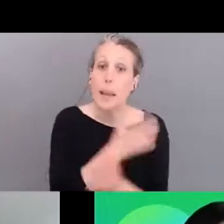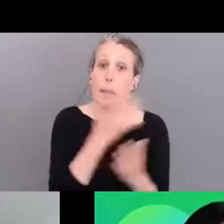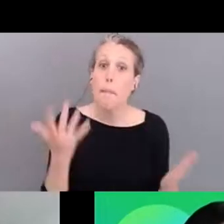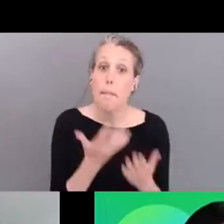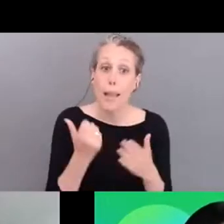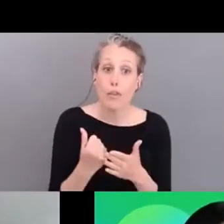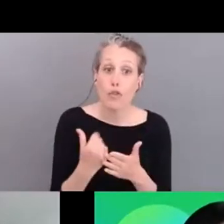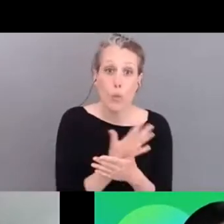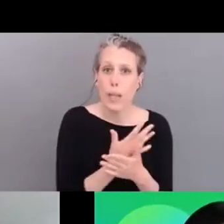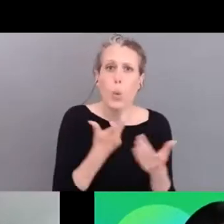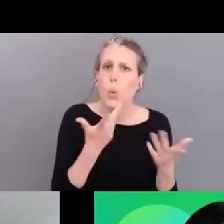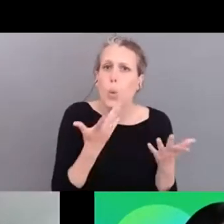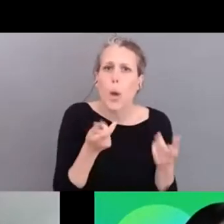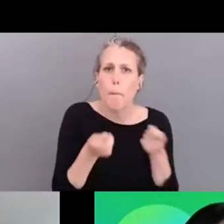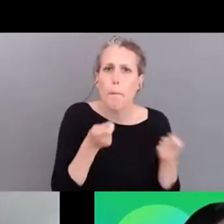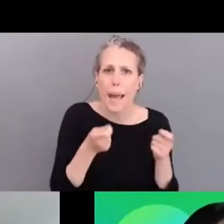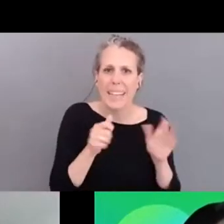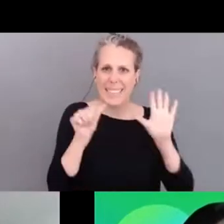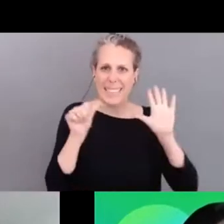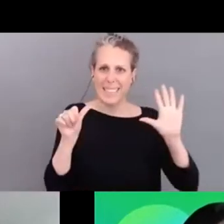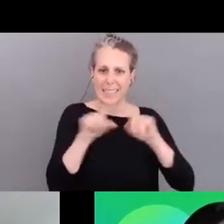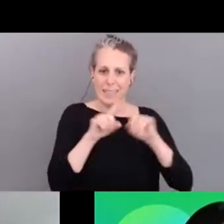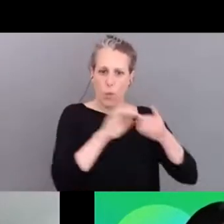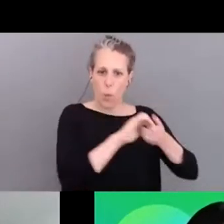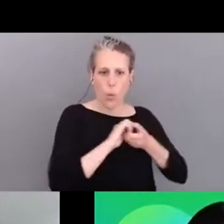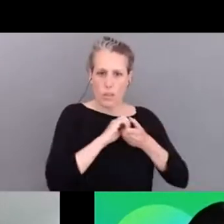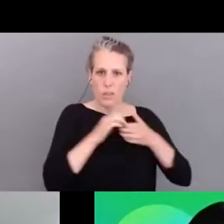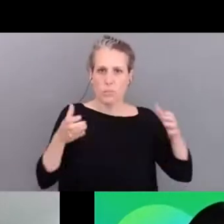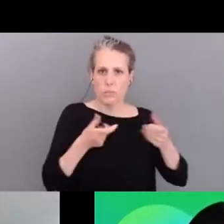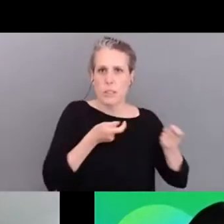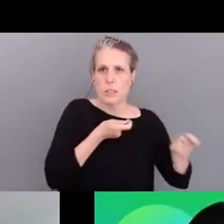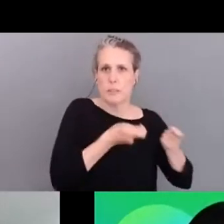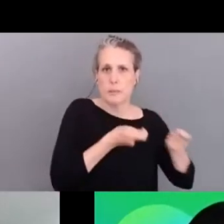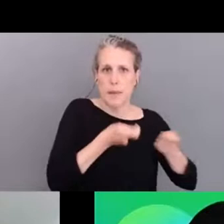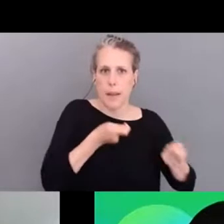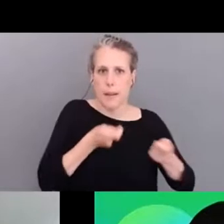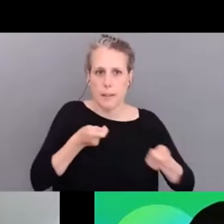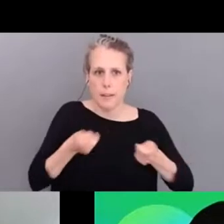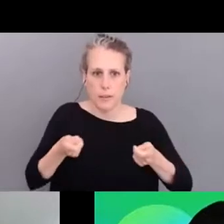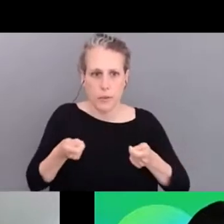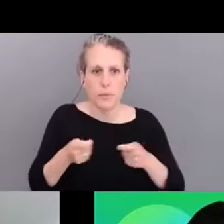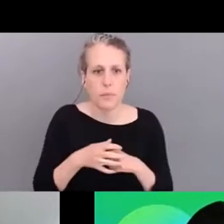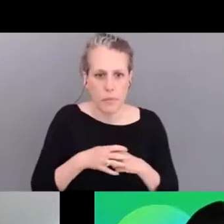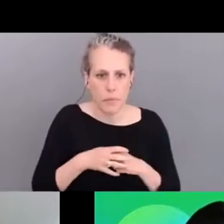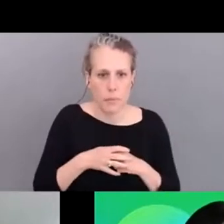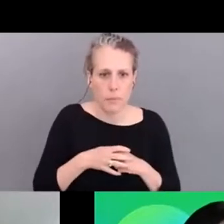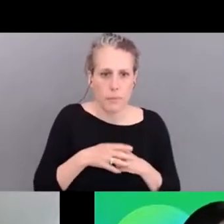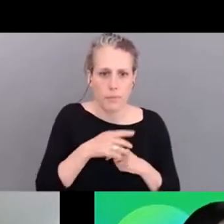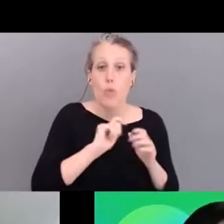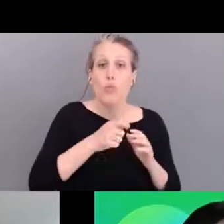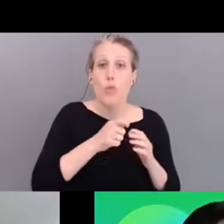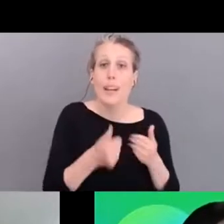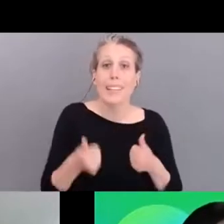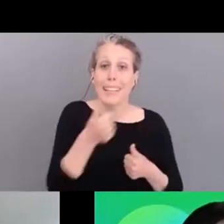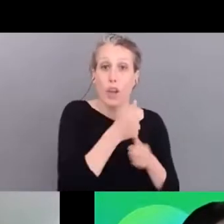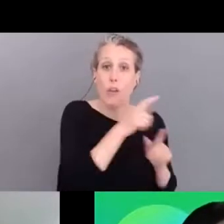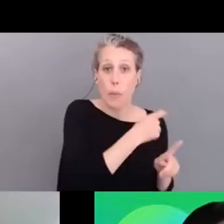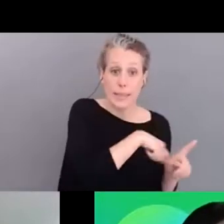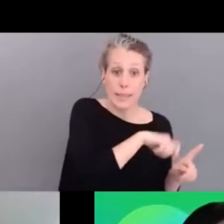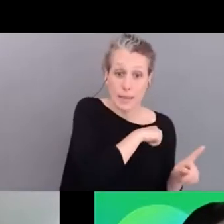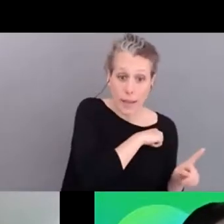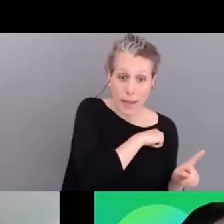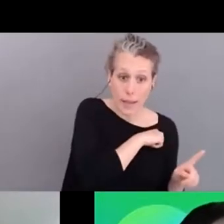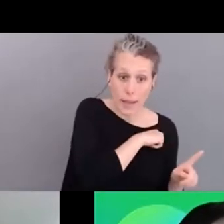consortium of uh six organizations with uh eco surveys who is uh the project leaders from spain uh also